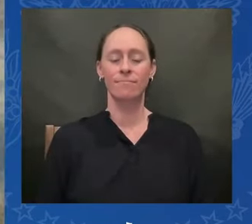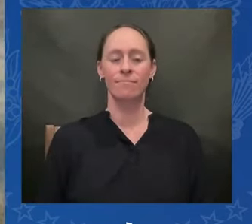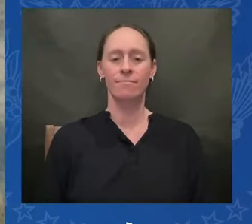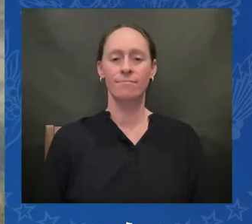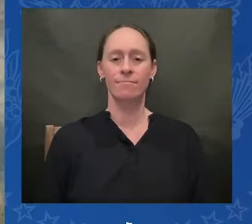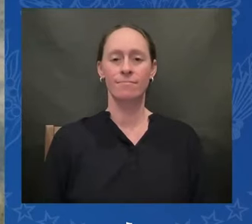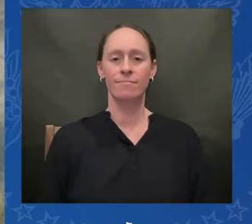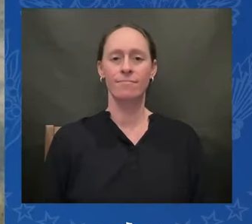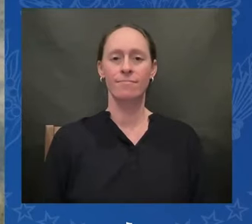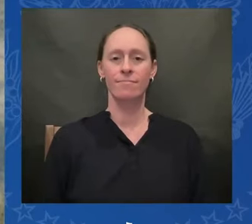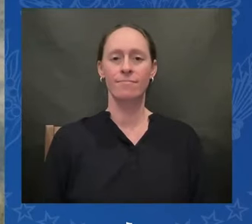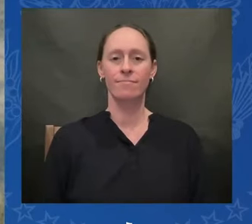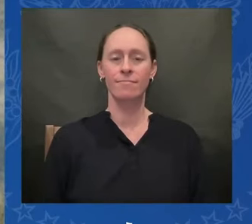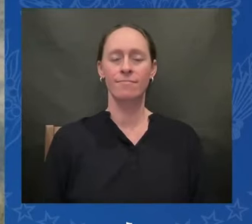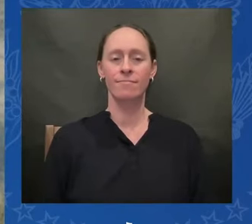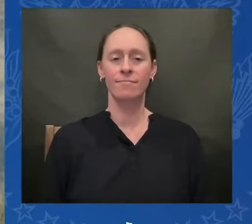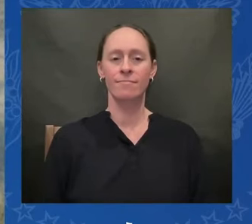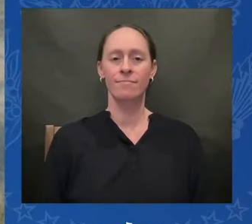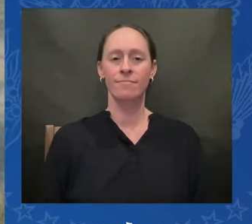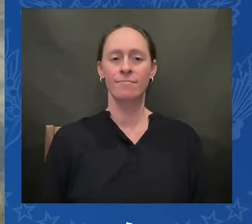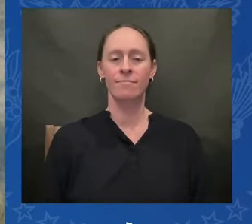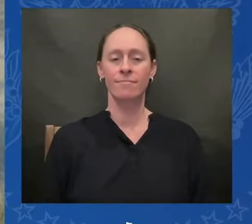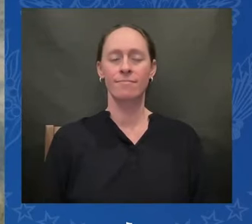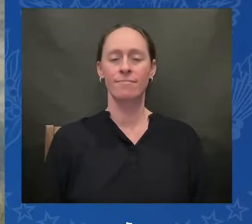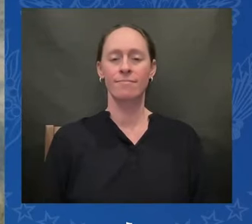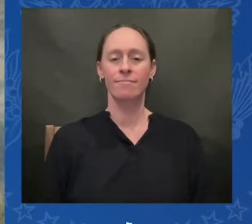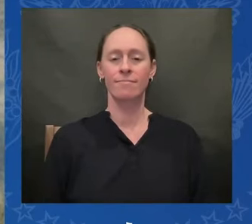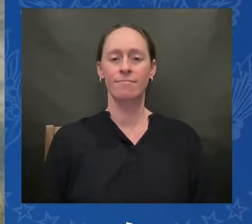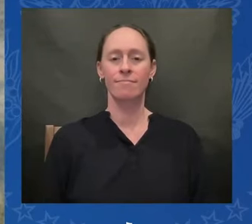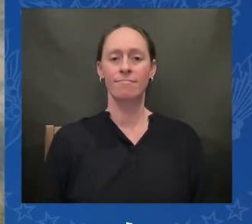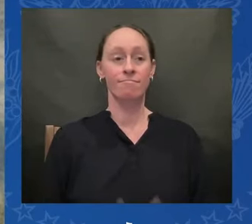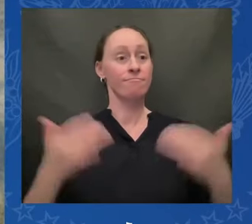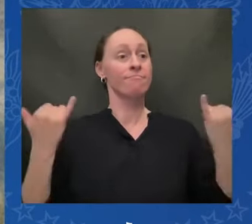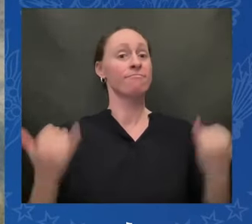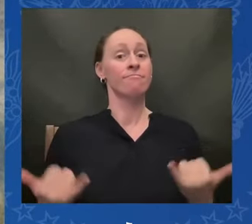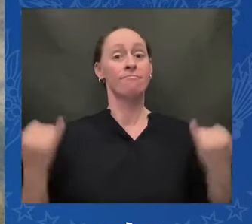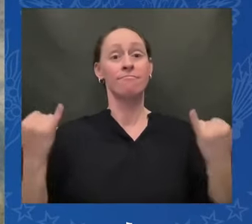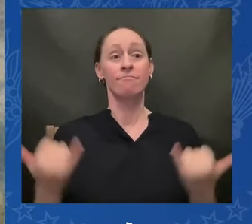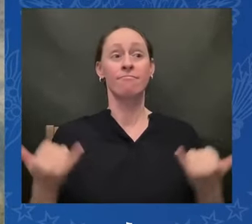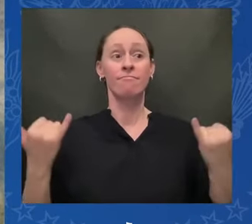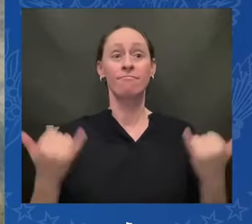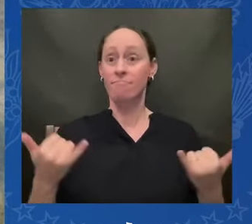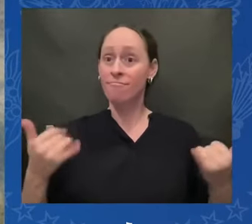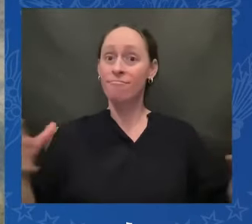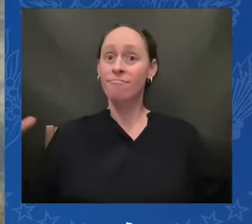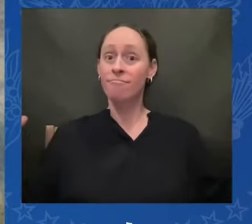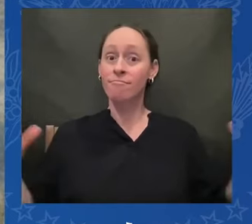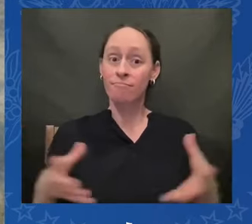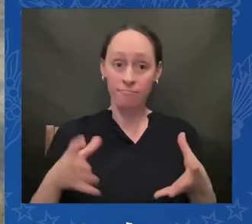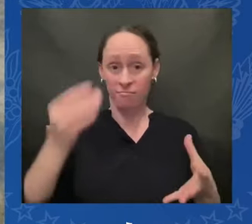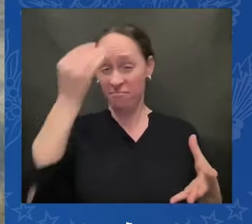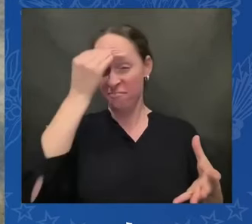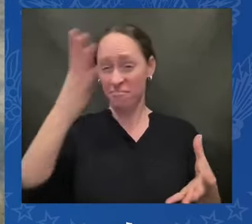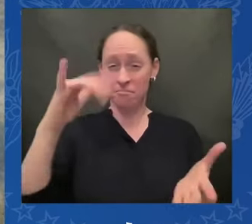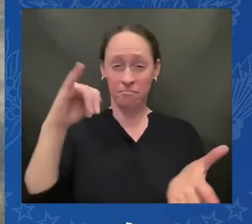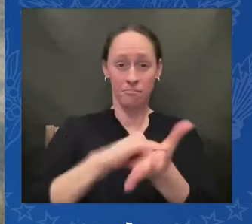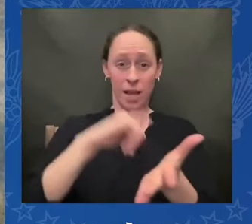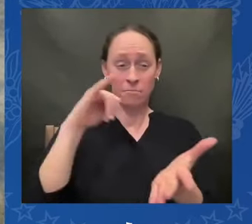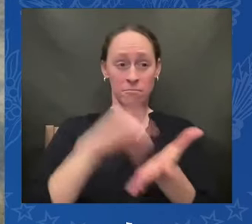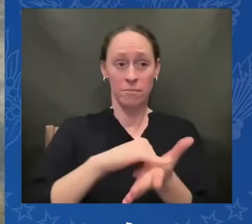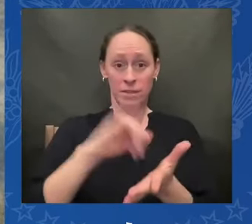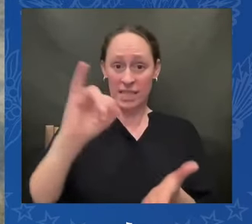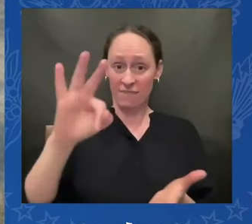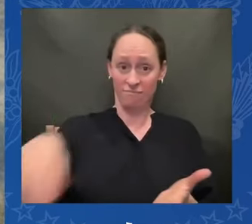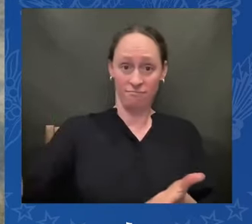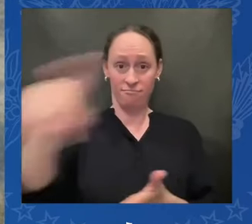today's event would not have happened without each and every one of you without those who have spoken up who